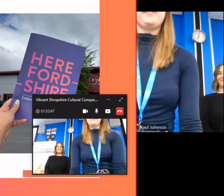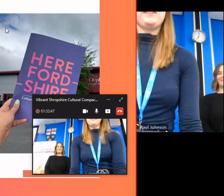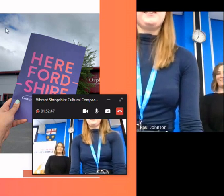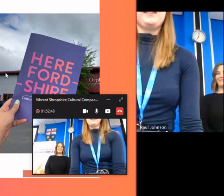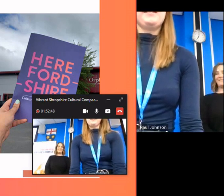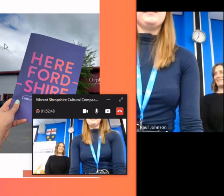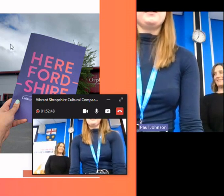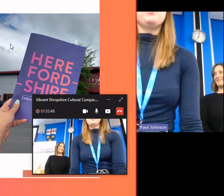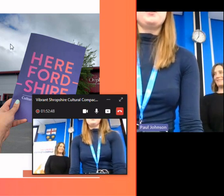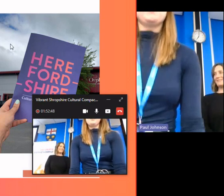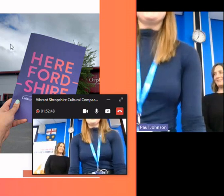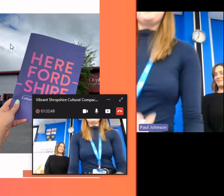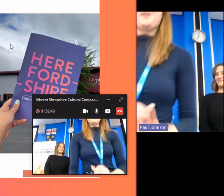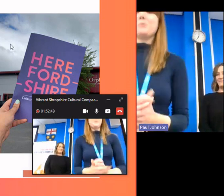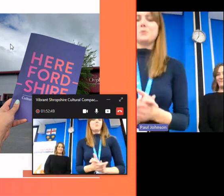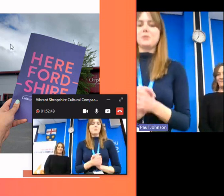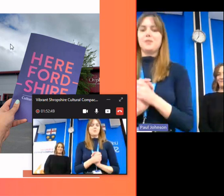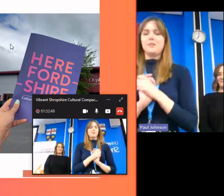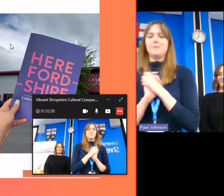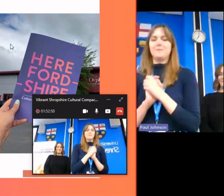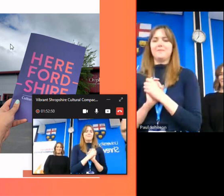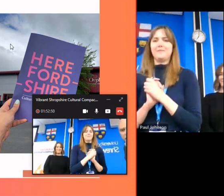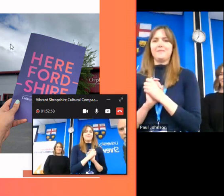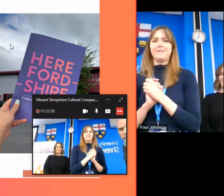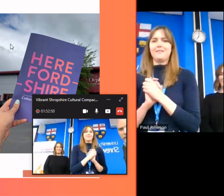computers have no